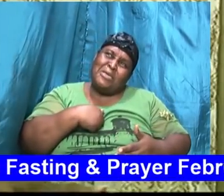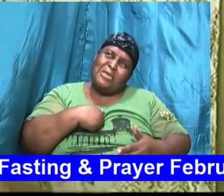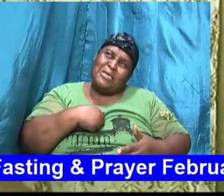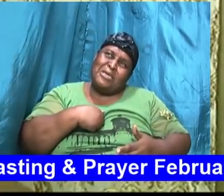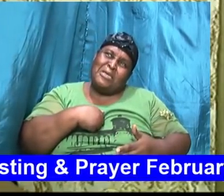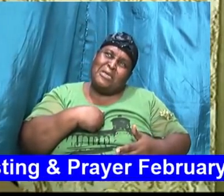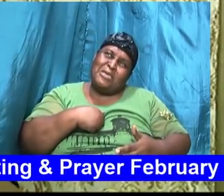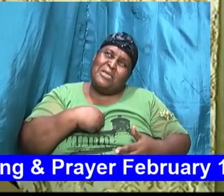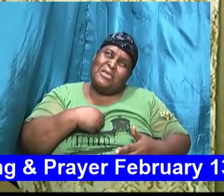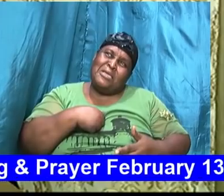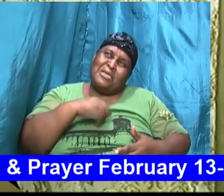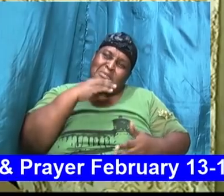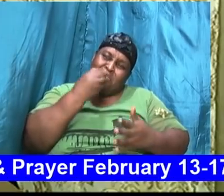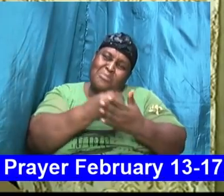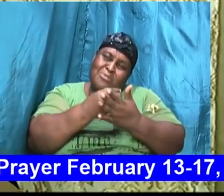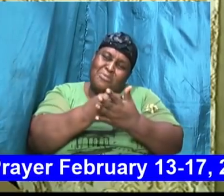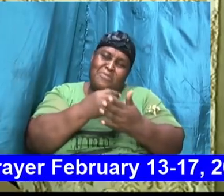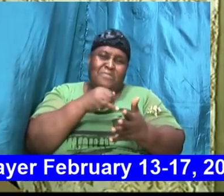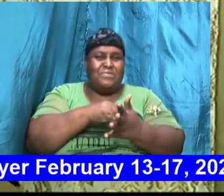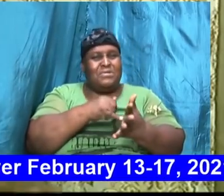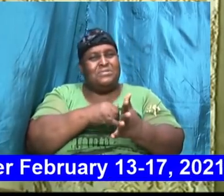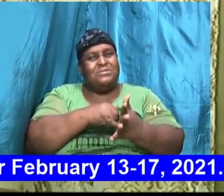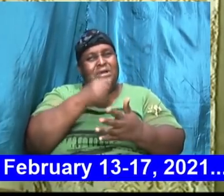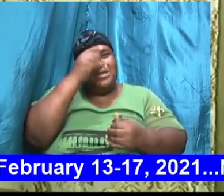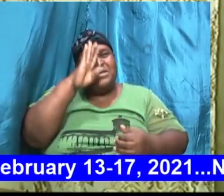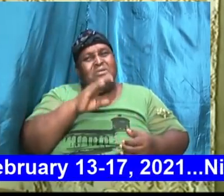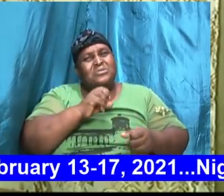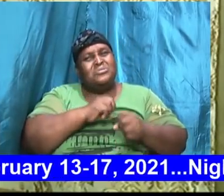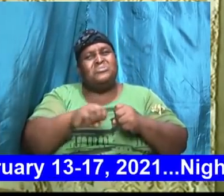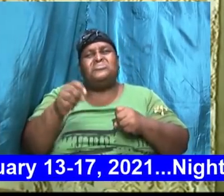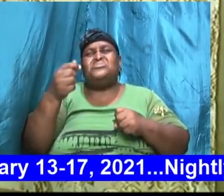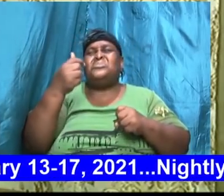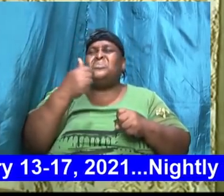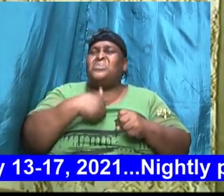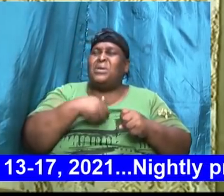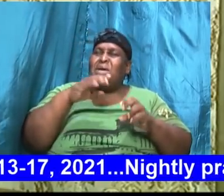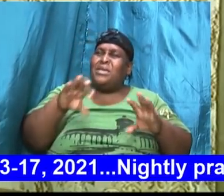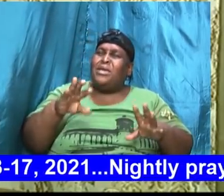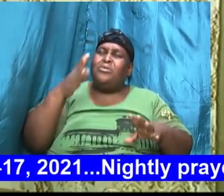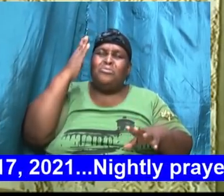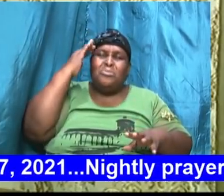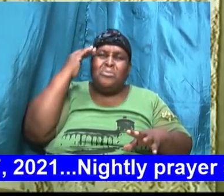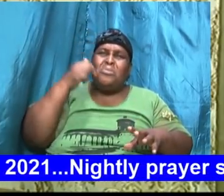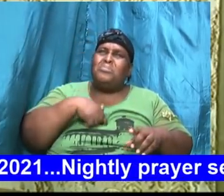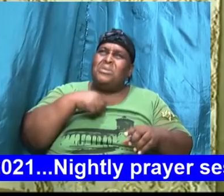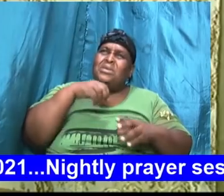on it for me so that I can know that I am in your will